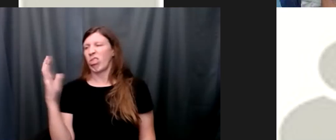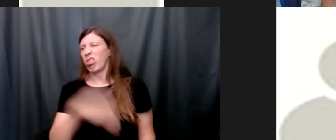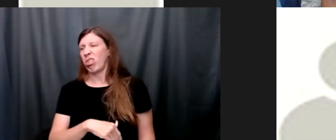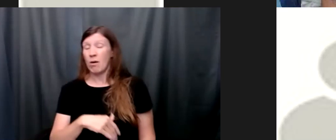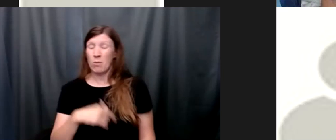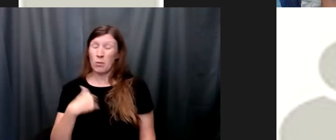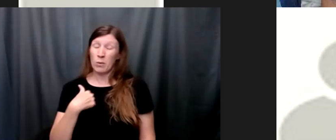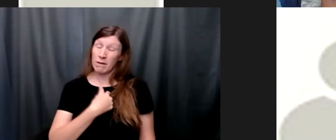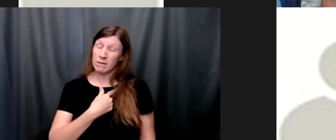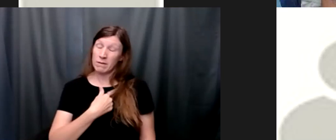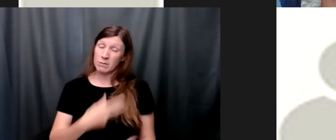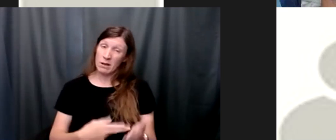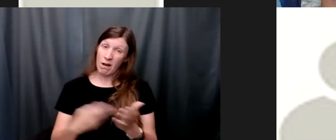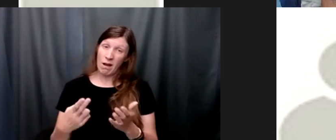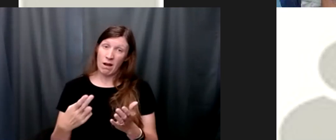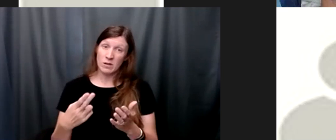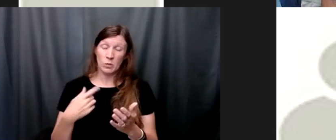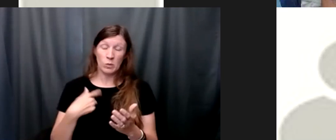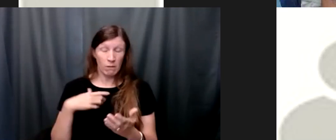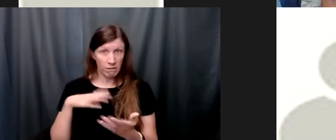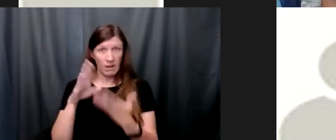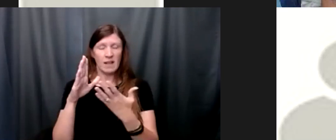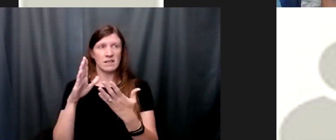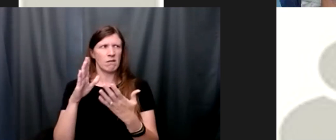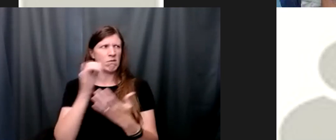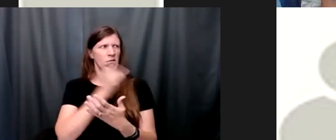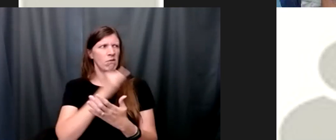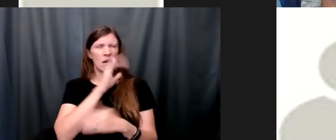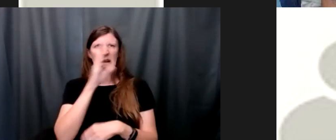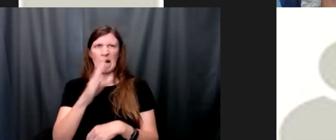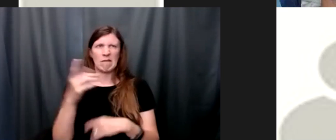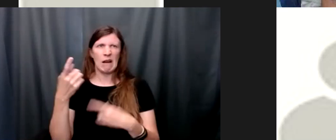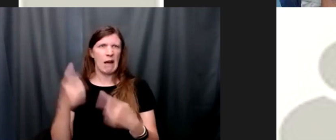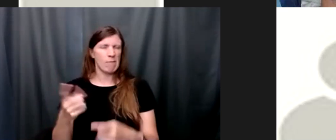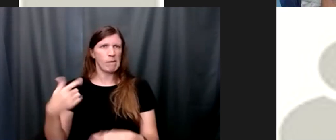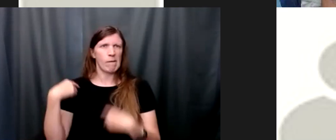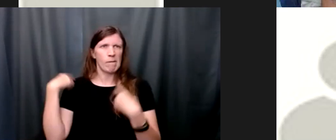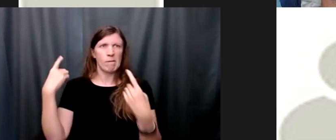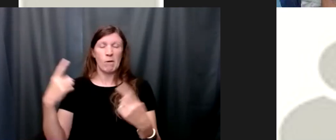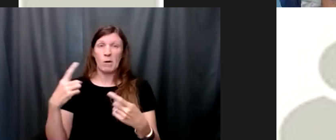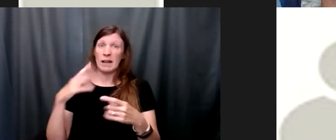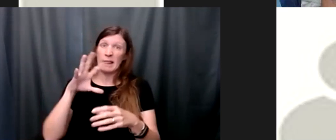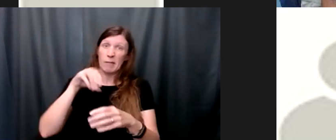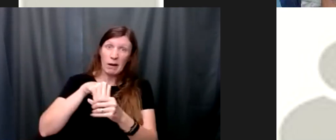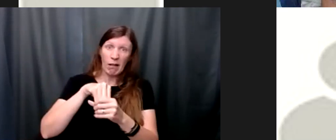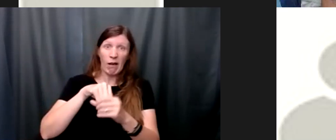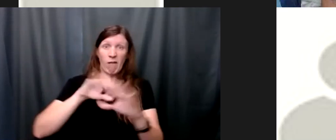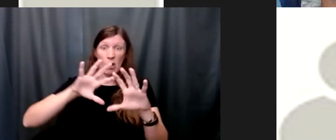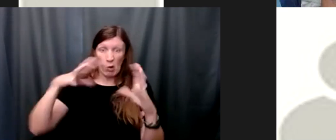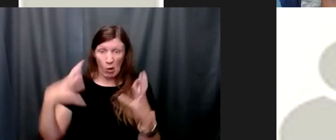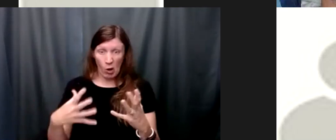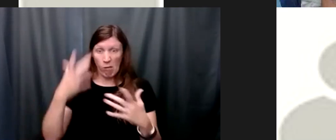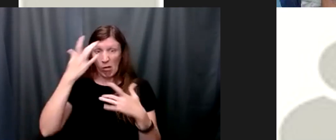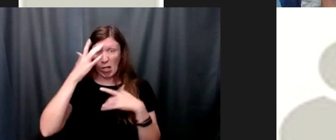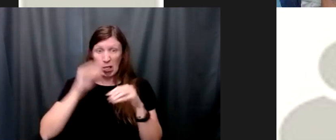i mean we're in the midst of a global pandemic we're facing a racial reckoning